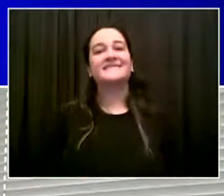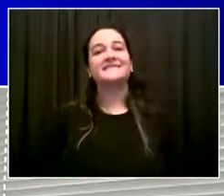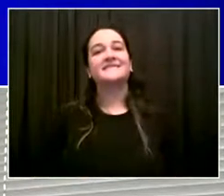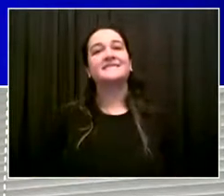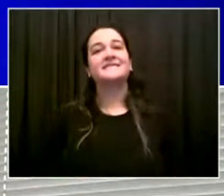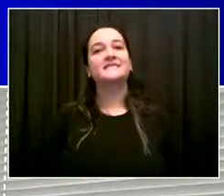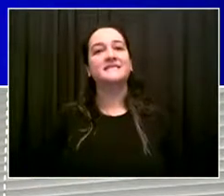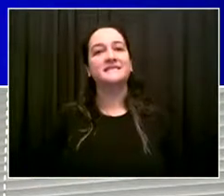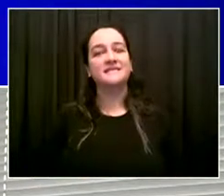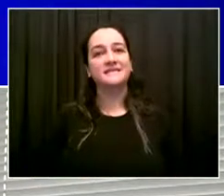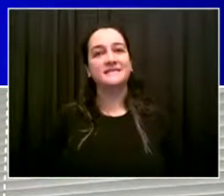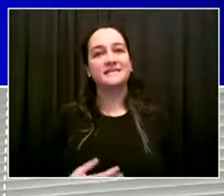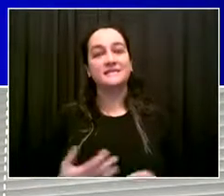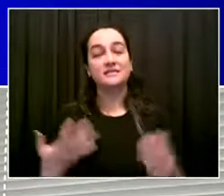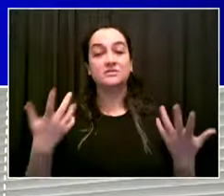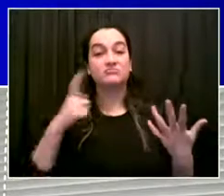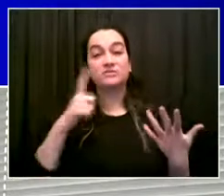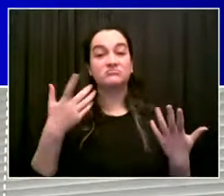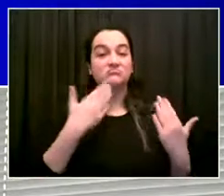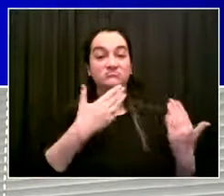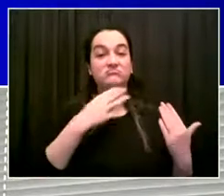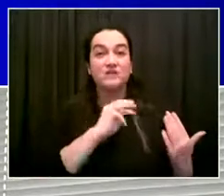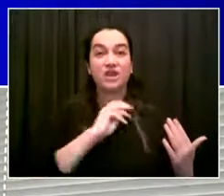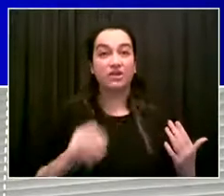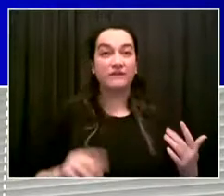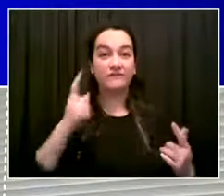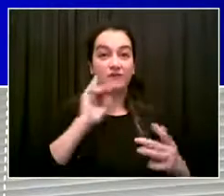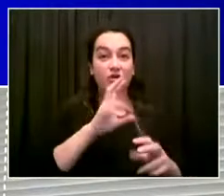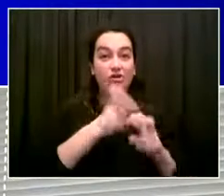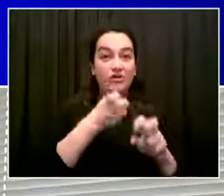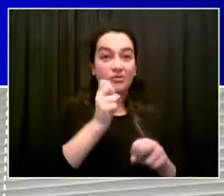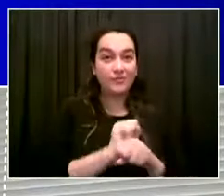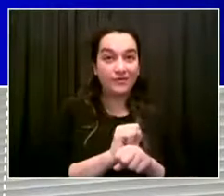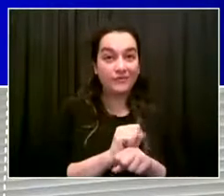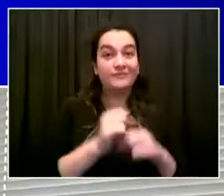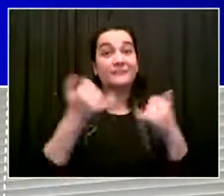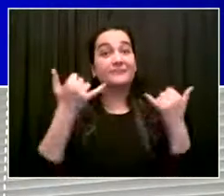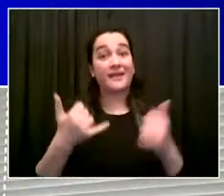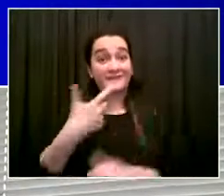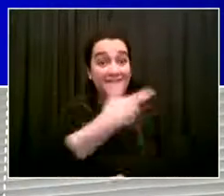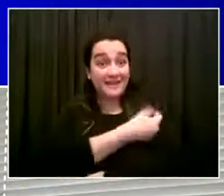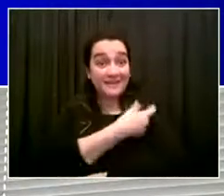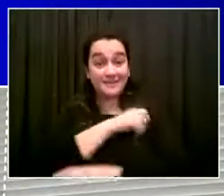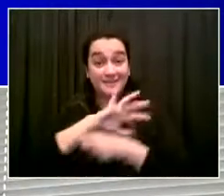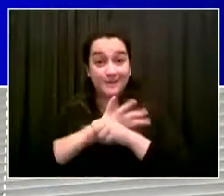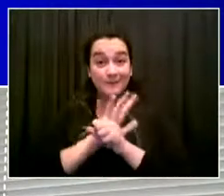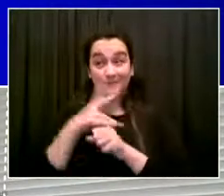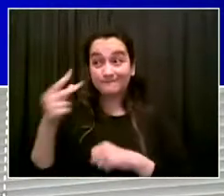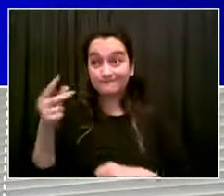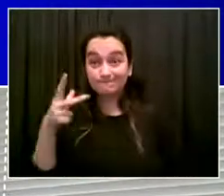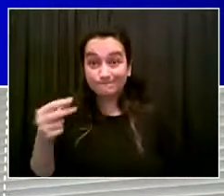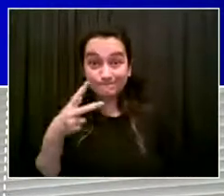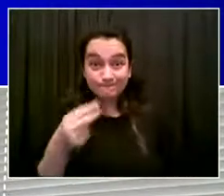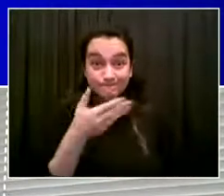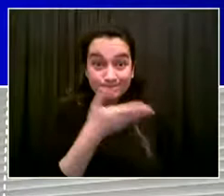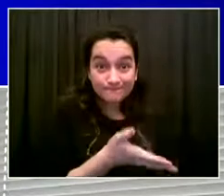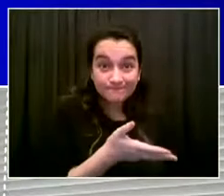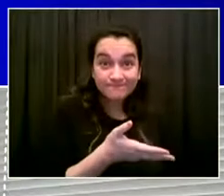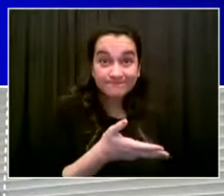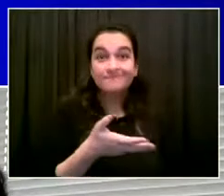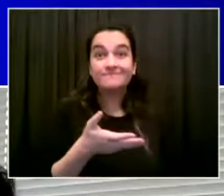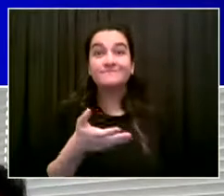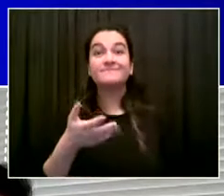When we both have our vaccines and it is safe to do so, I'm going to walk over to Gracie and I'm going to give you Mayor de Blasio a big hug.